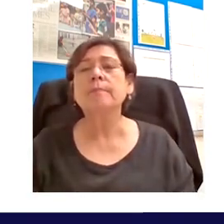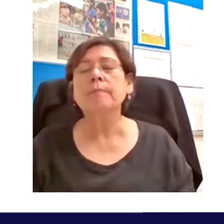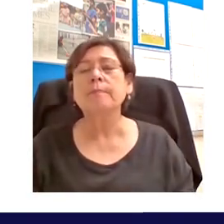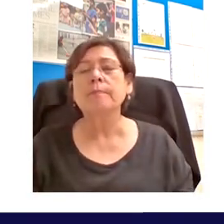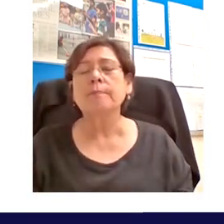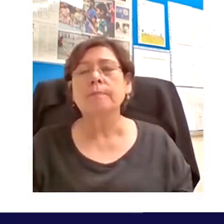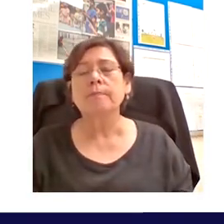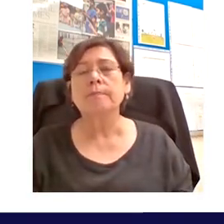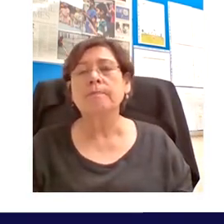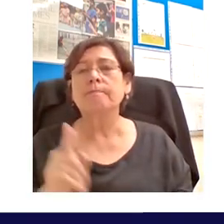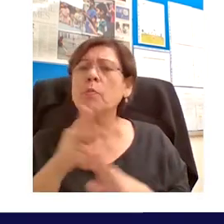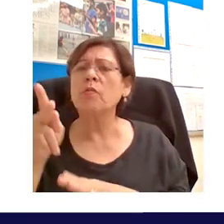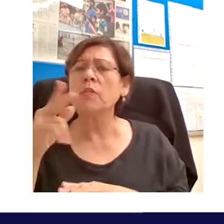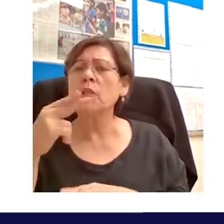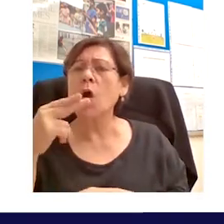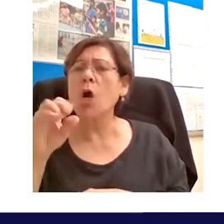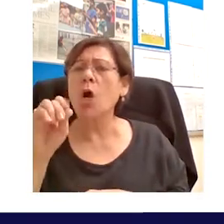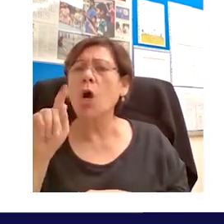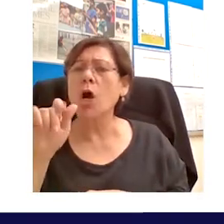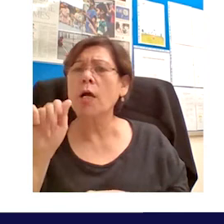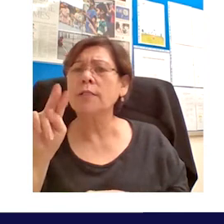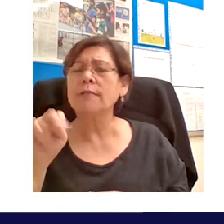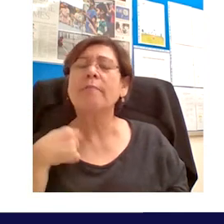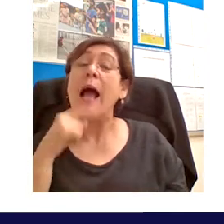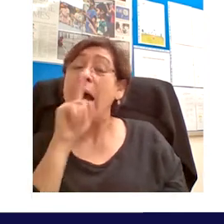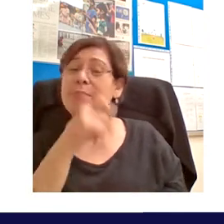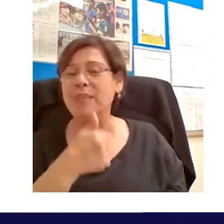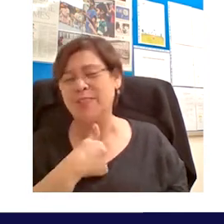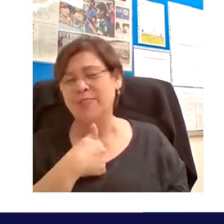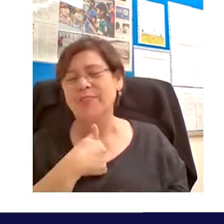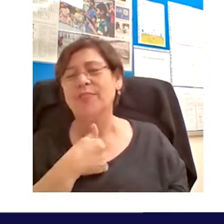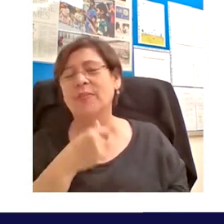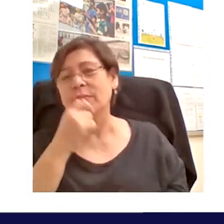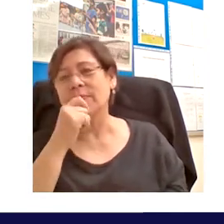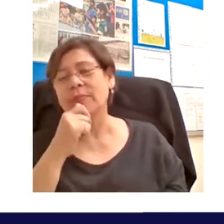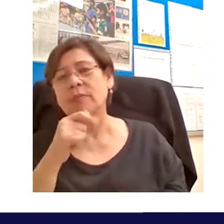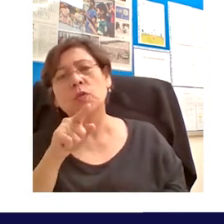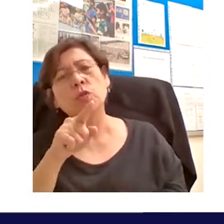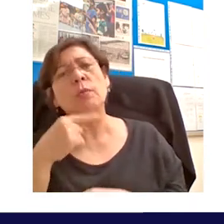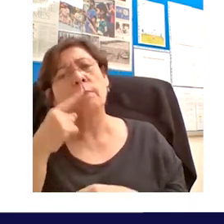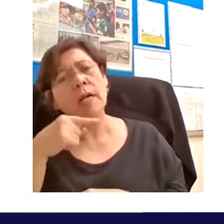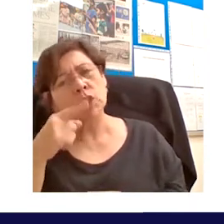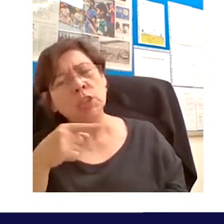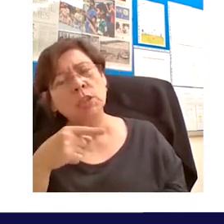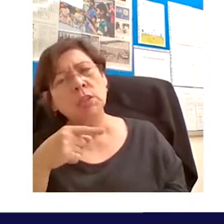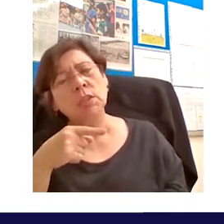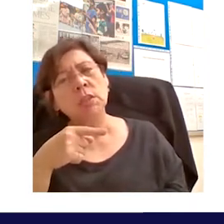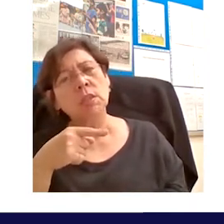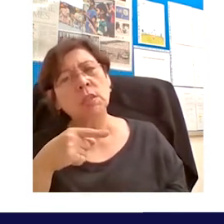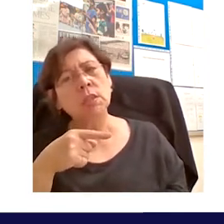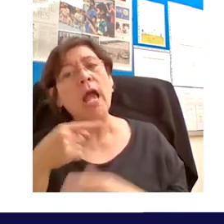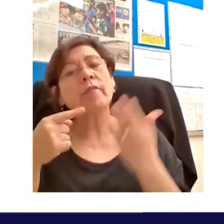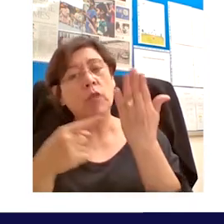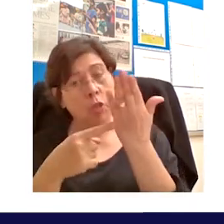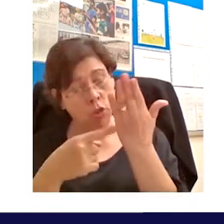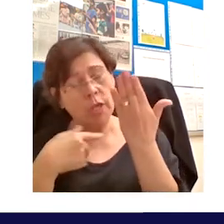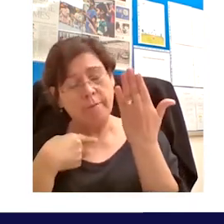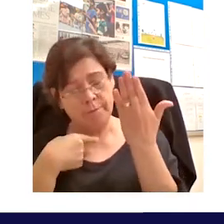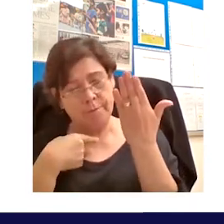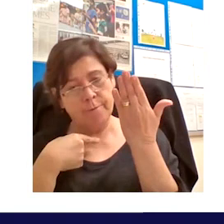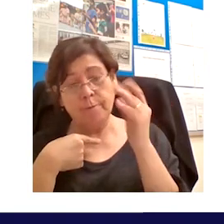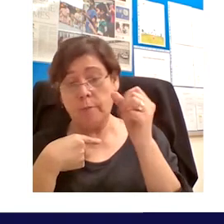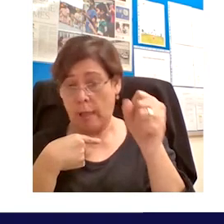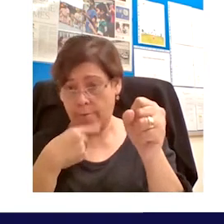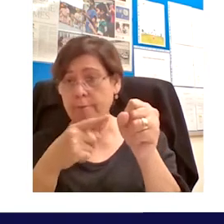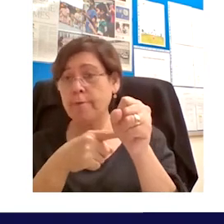Thank you Professor Hudson I would like to ask your question actually um so you mentioned that the technology is available there so it's not a question